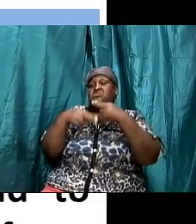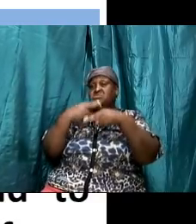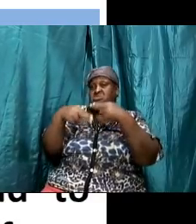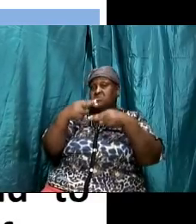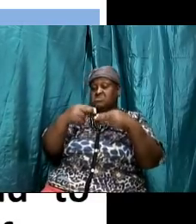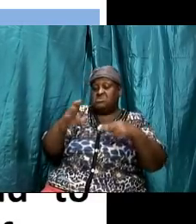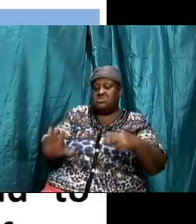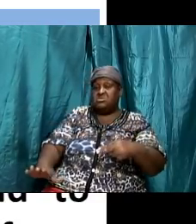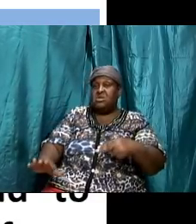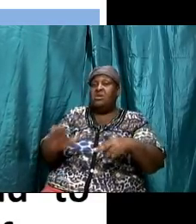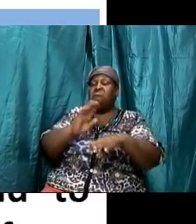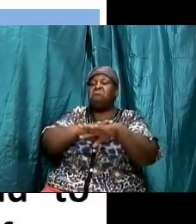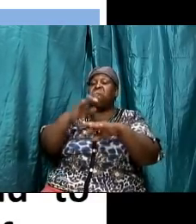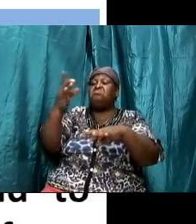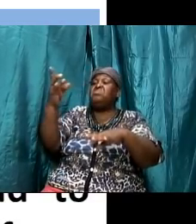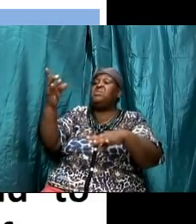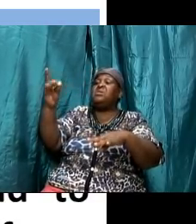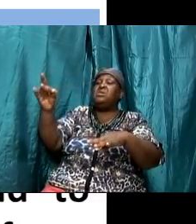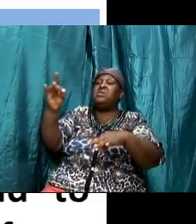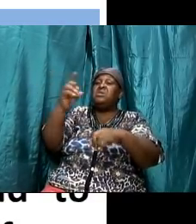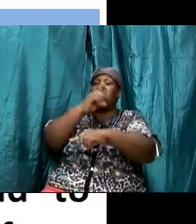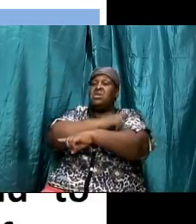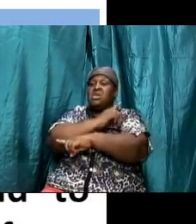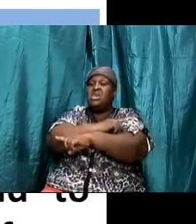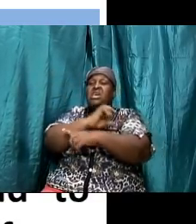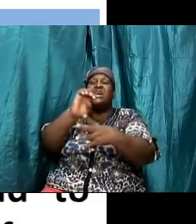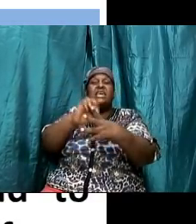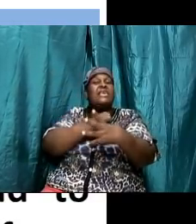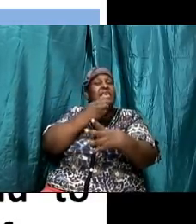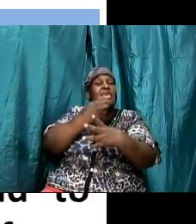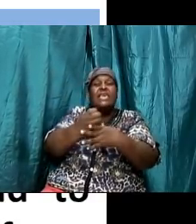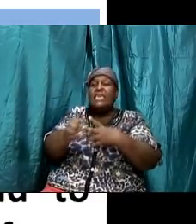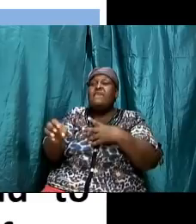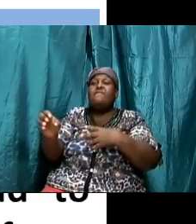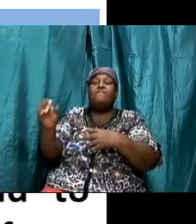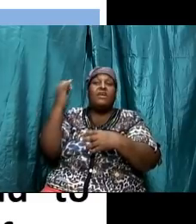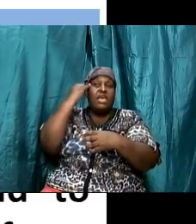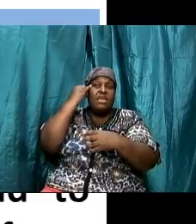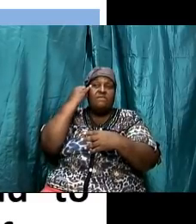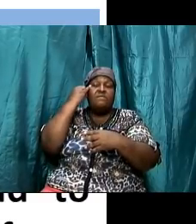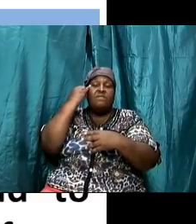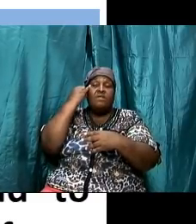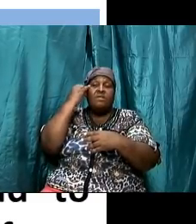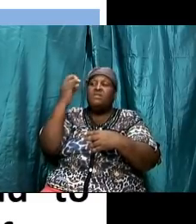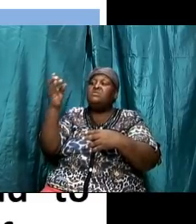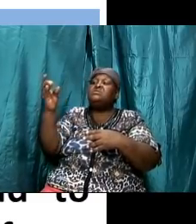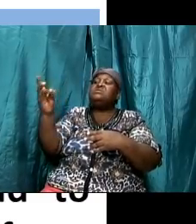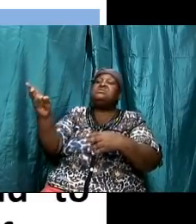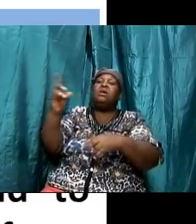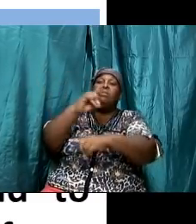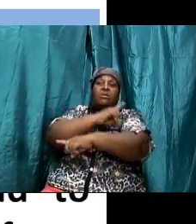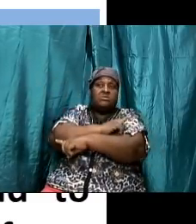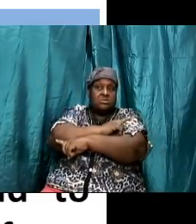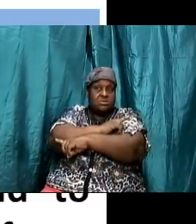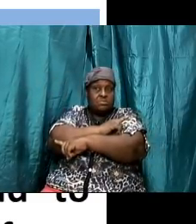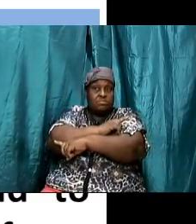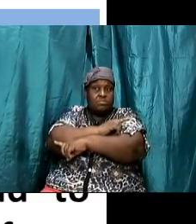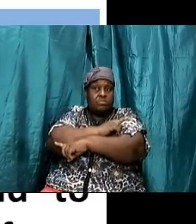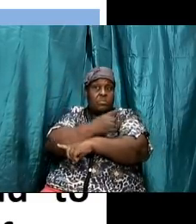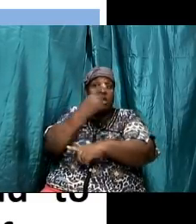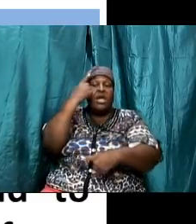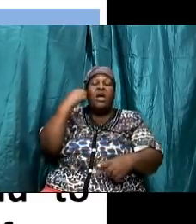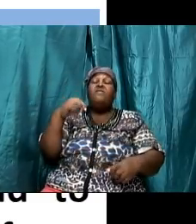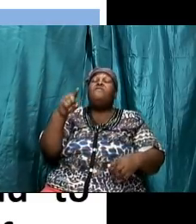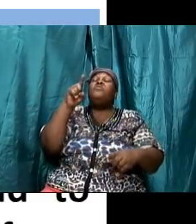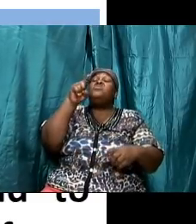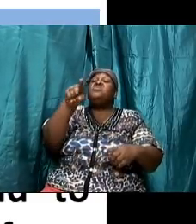even if it was the sabbath i know why first of all for you to enter into the